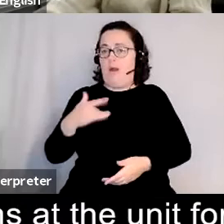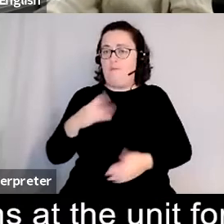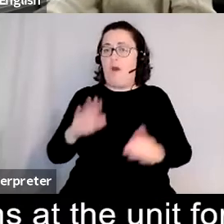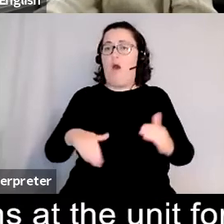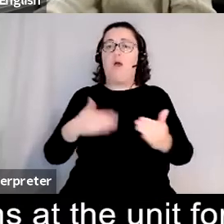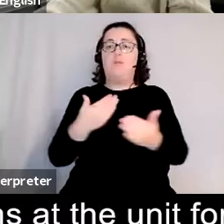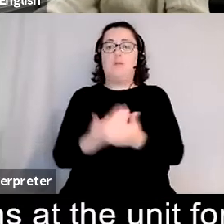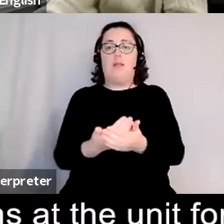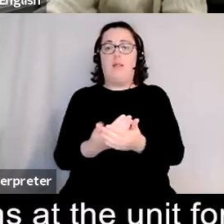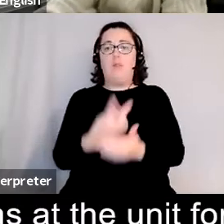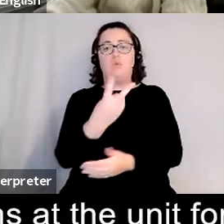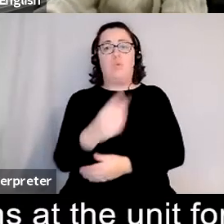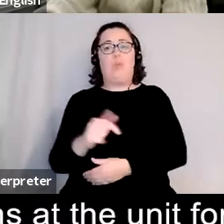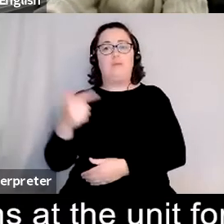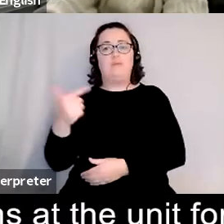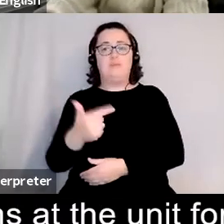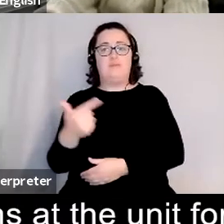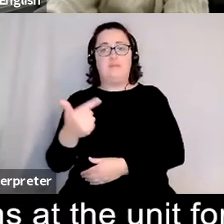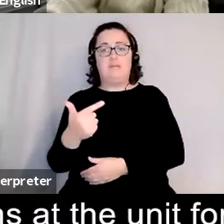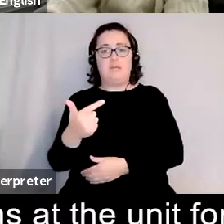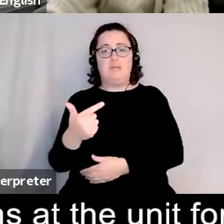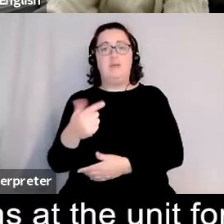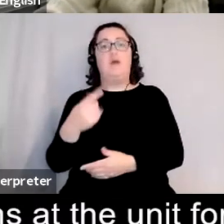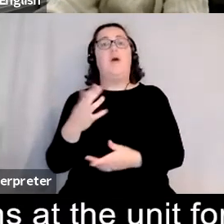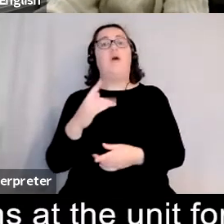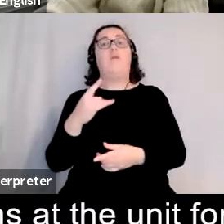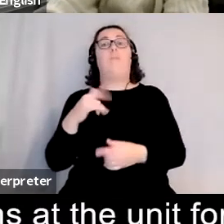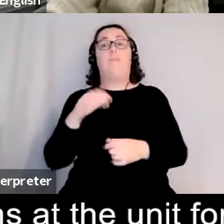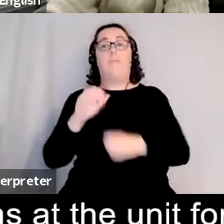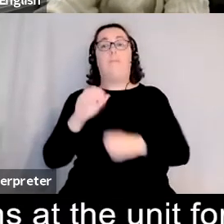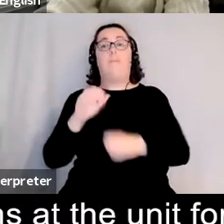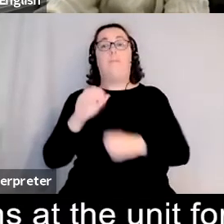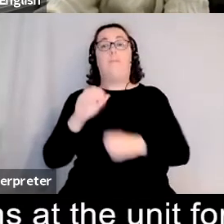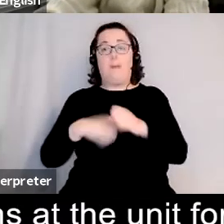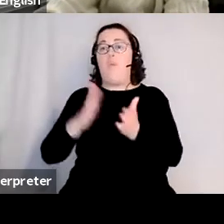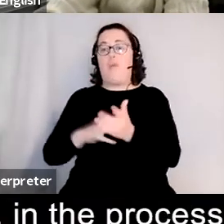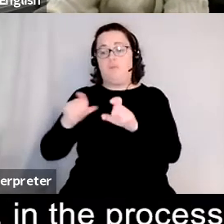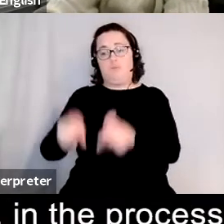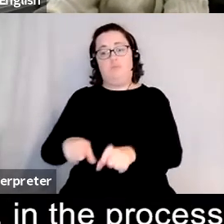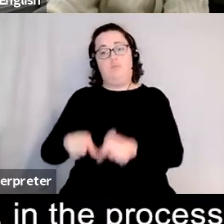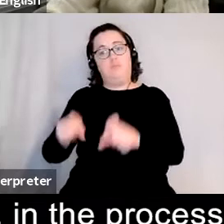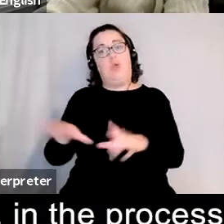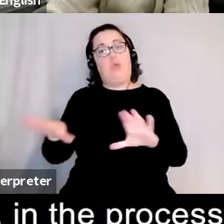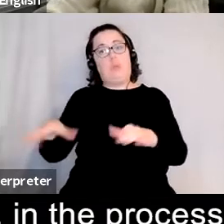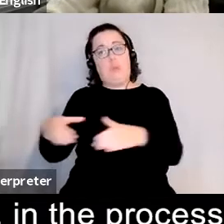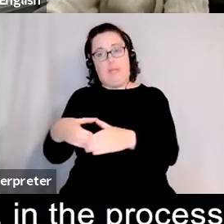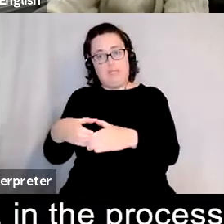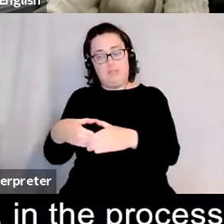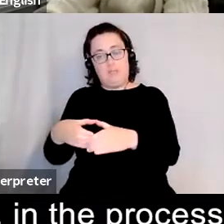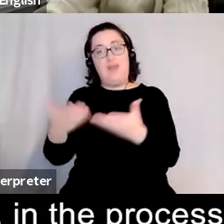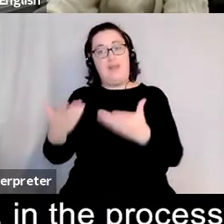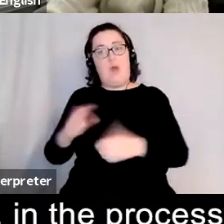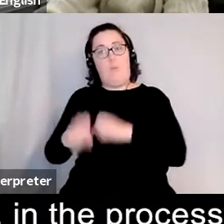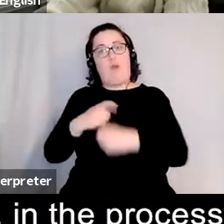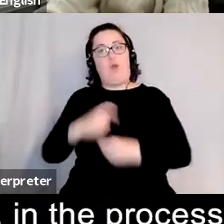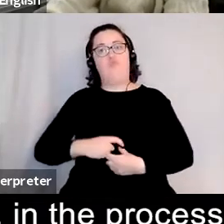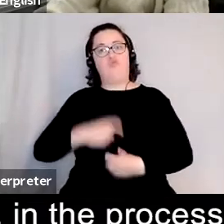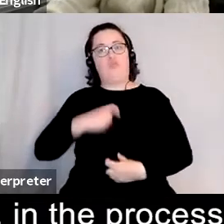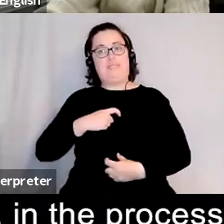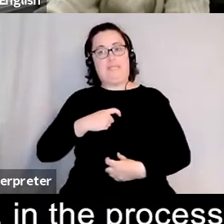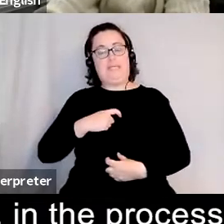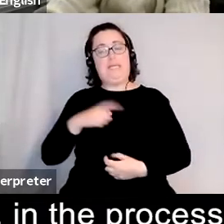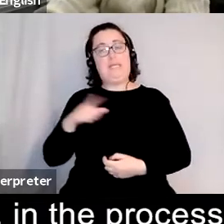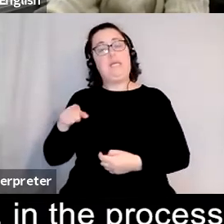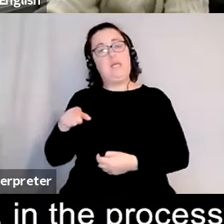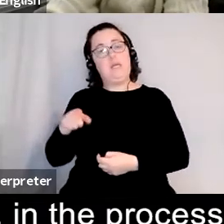four months at the unit for which he is now trustee undergoing life-changing therapy and in the process rediscovered his